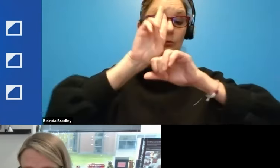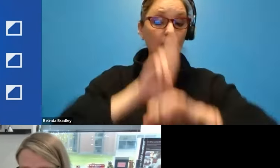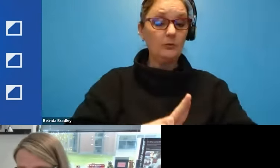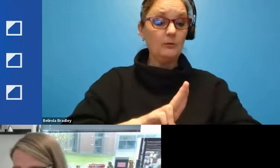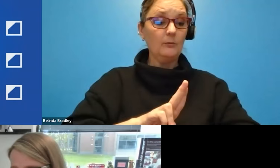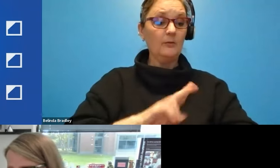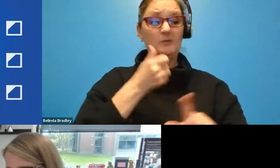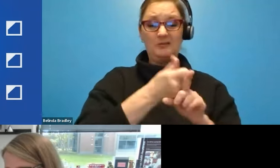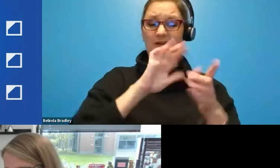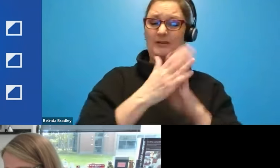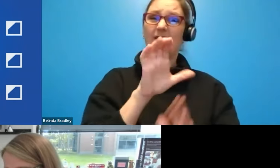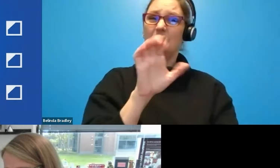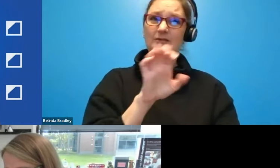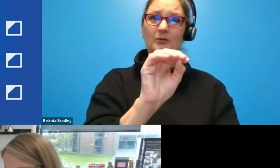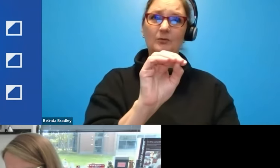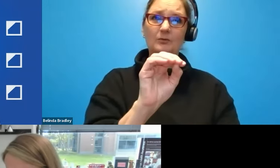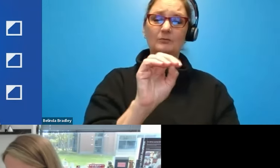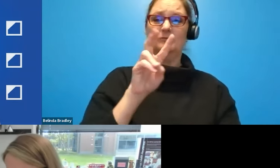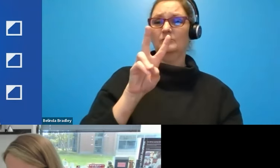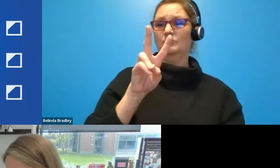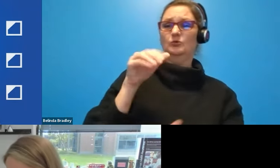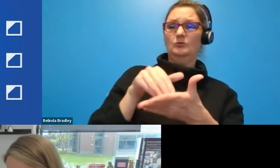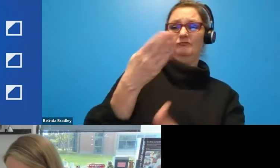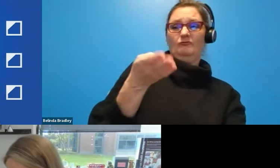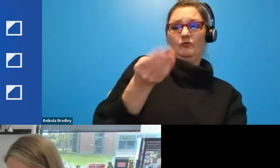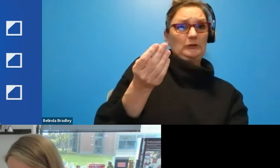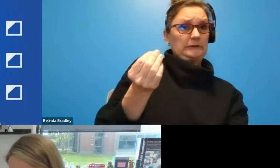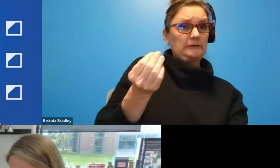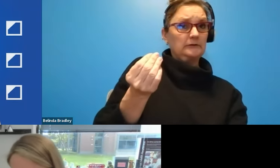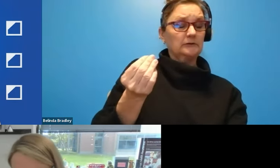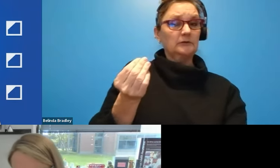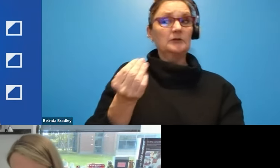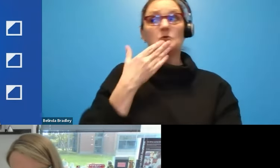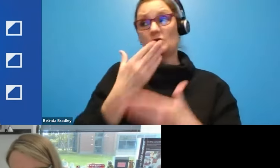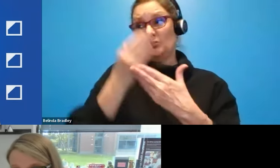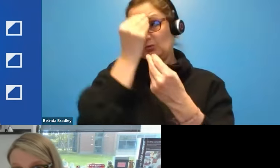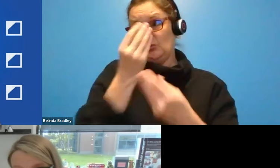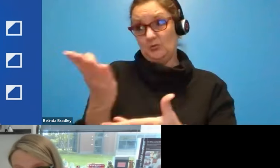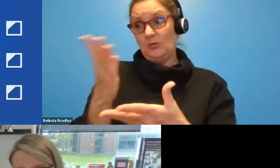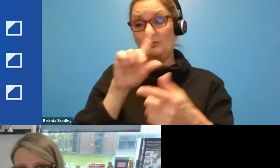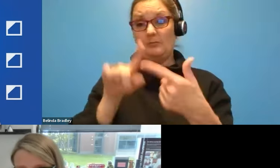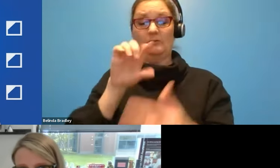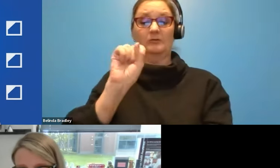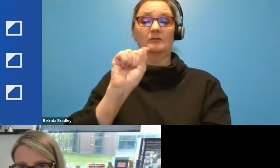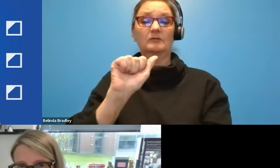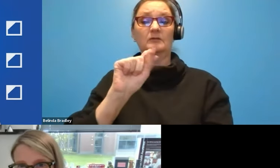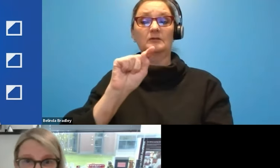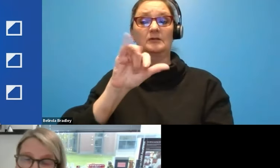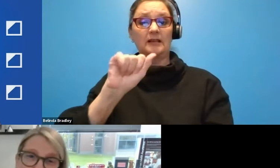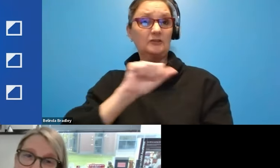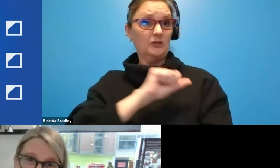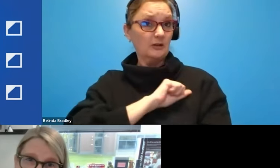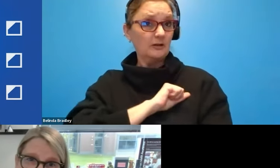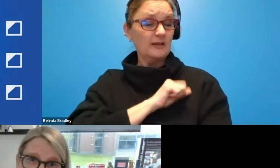2014. Um, you know, the great thing to know about Satir is that he is such a passionate advocate for accessibility.